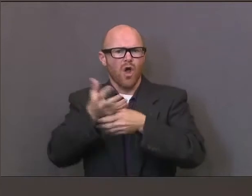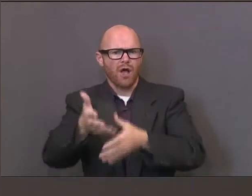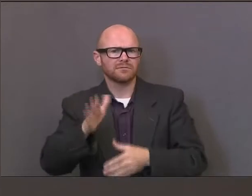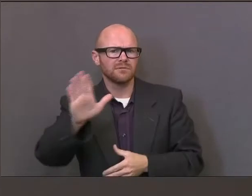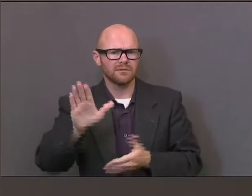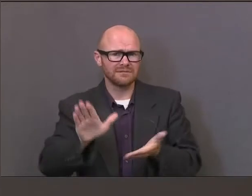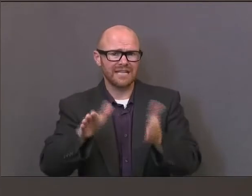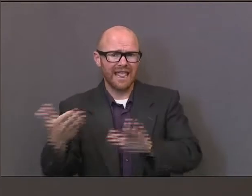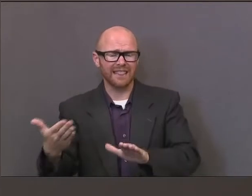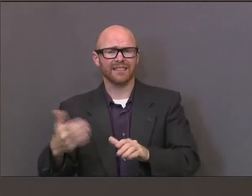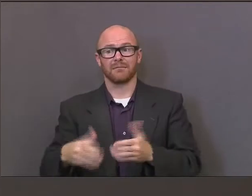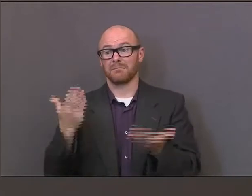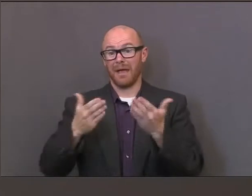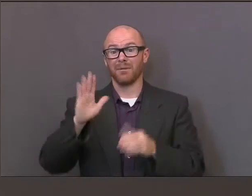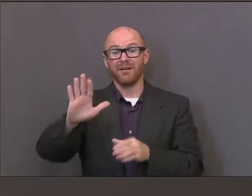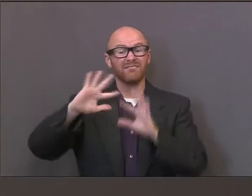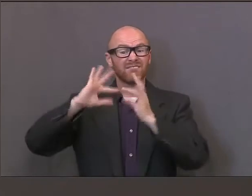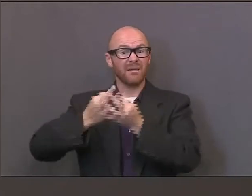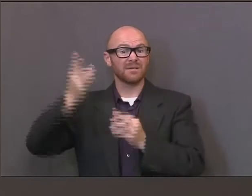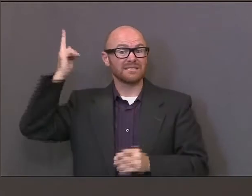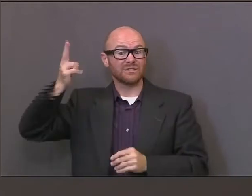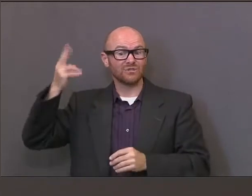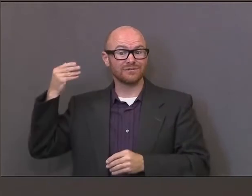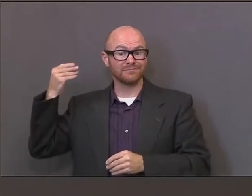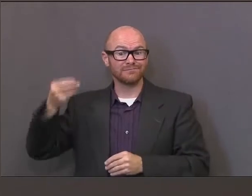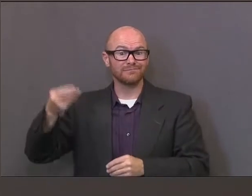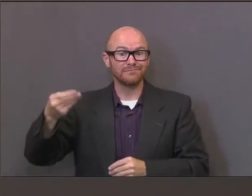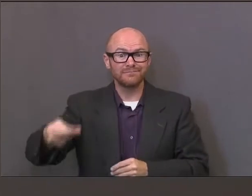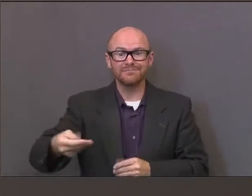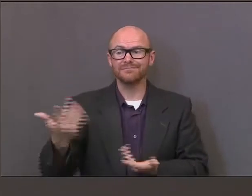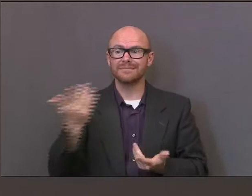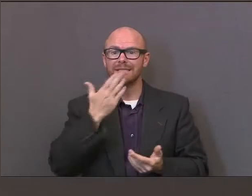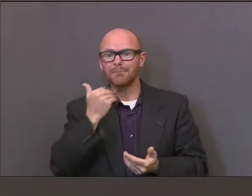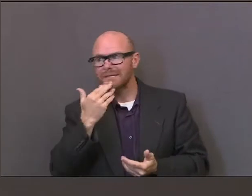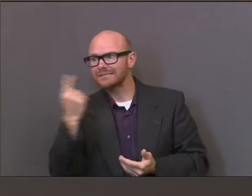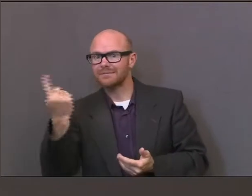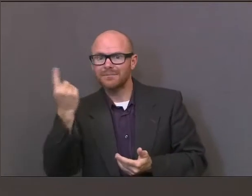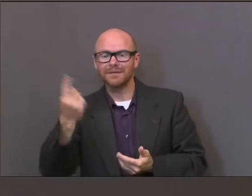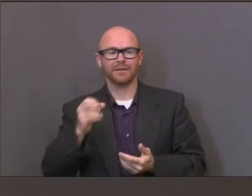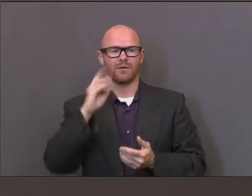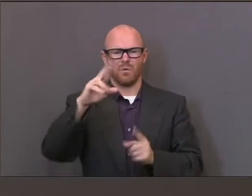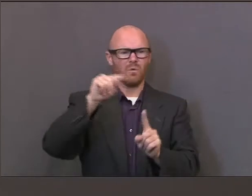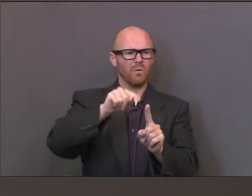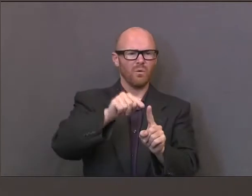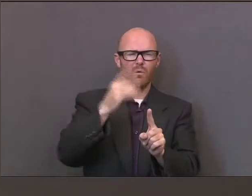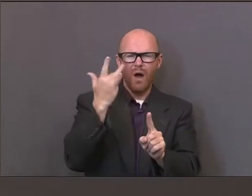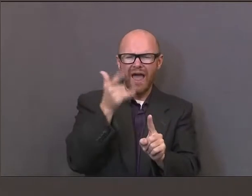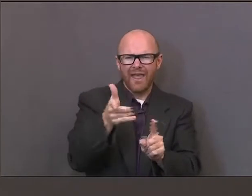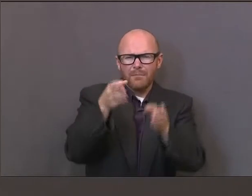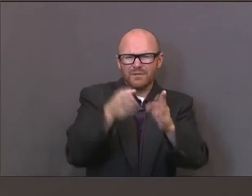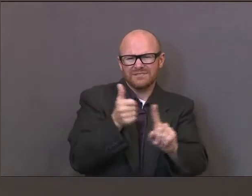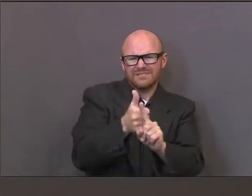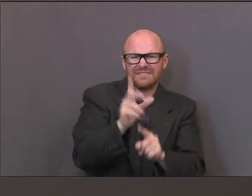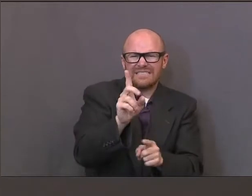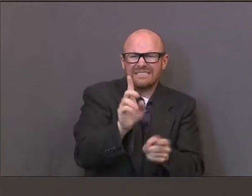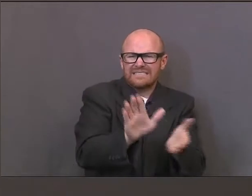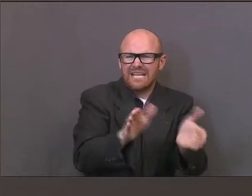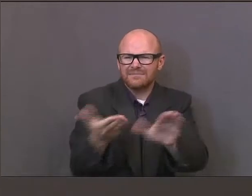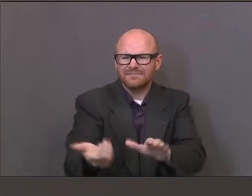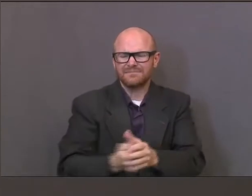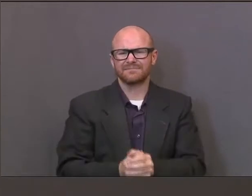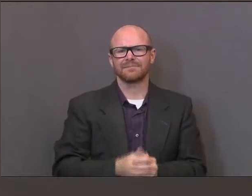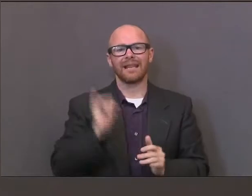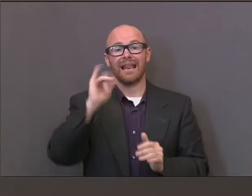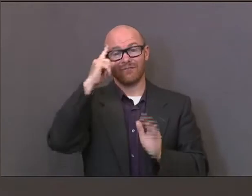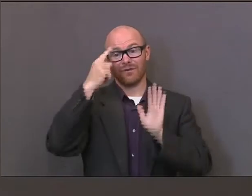by examination, or by lab testing are related to the underlying cause of death. For example, did this drug